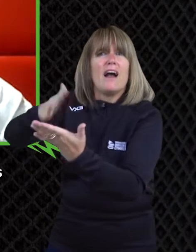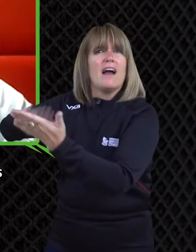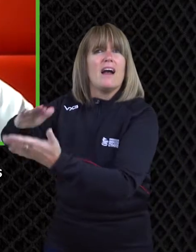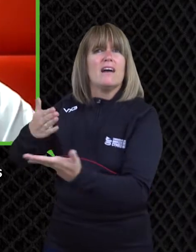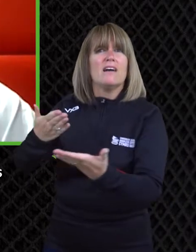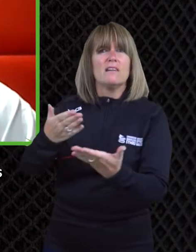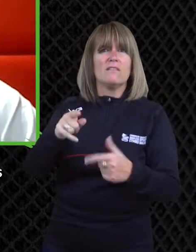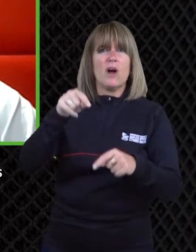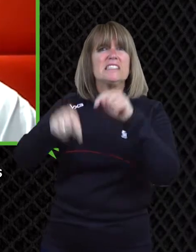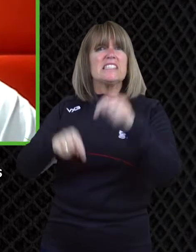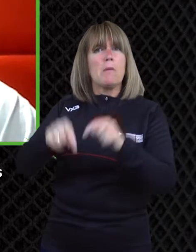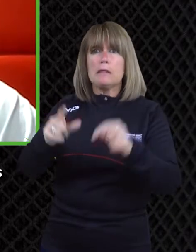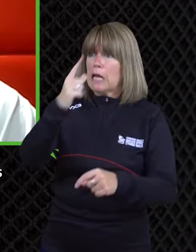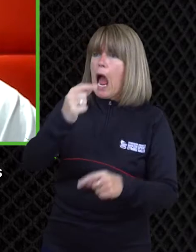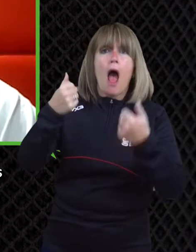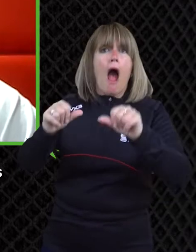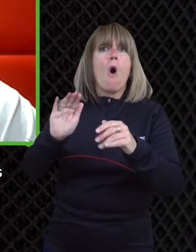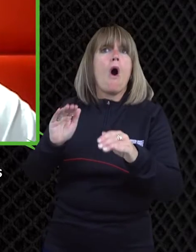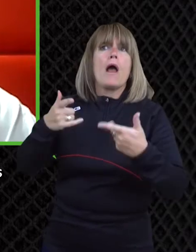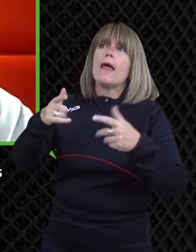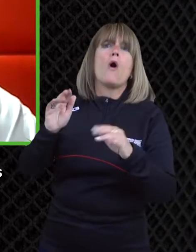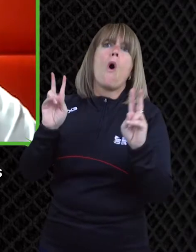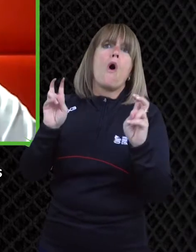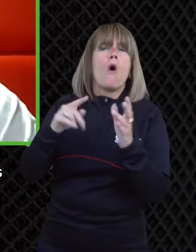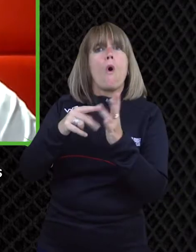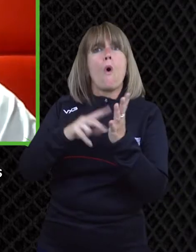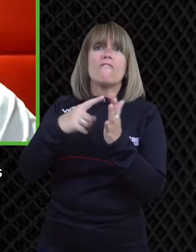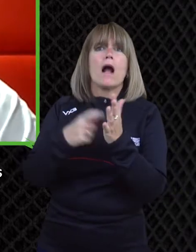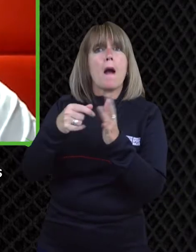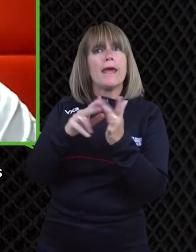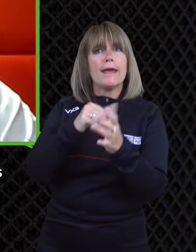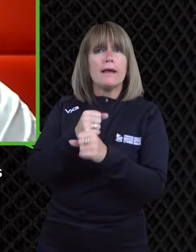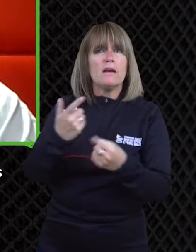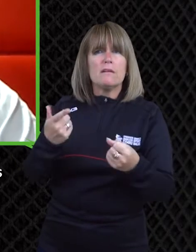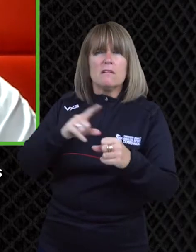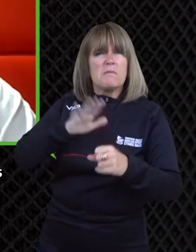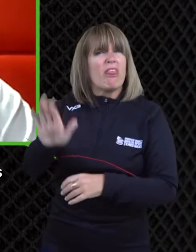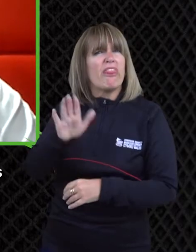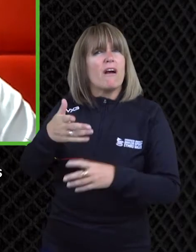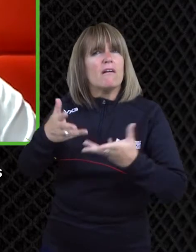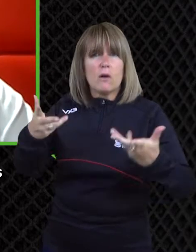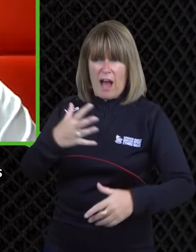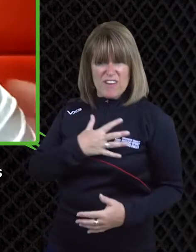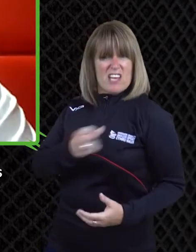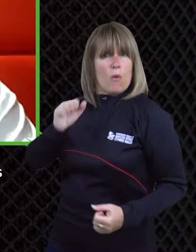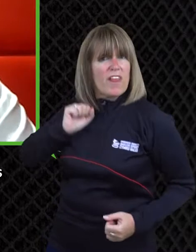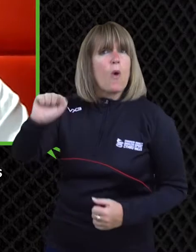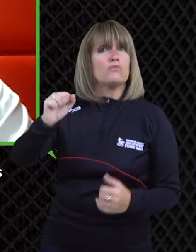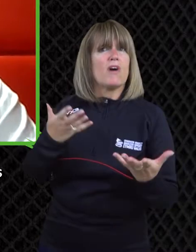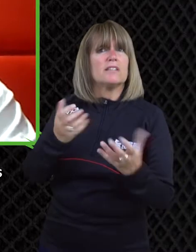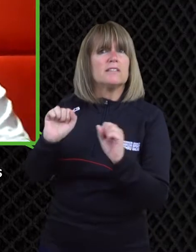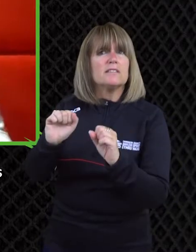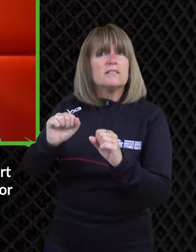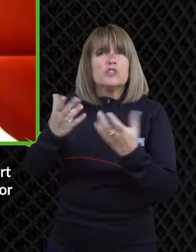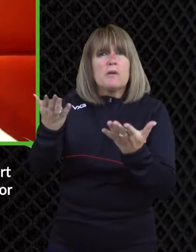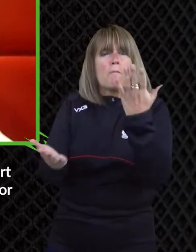super fast as a is a superhero but it's this sort of stereotype that they're overcoming their disability to do it no they're heroes in their own